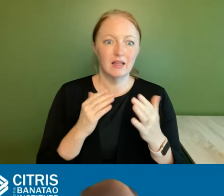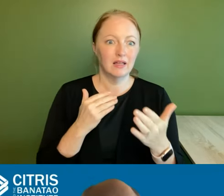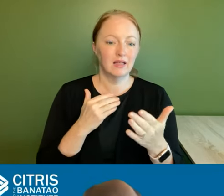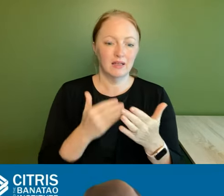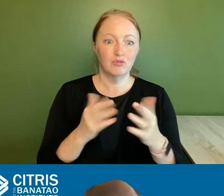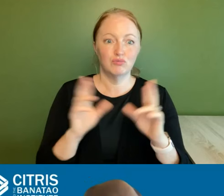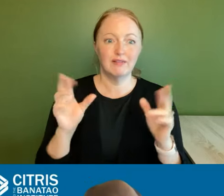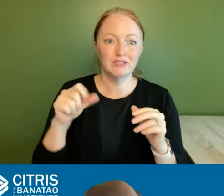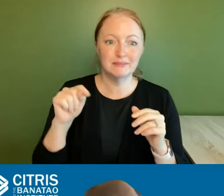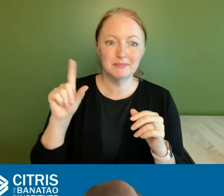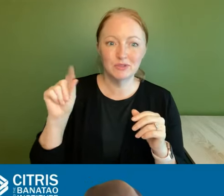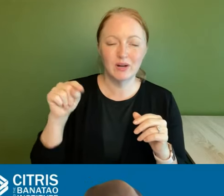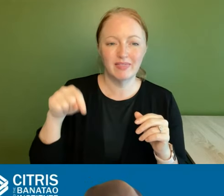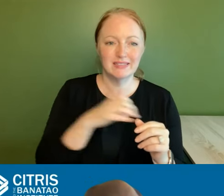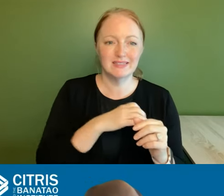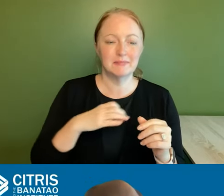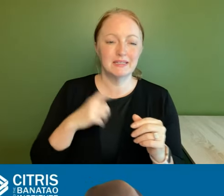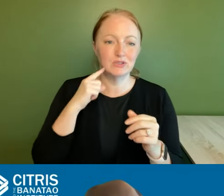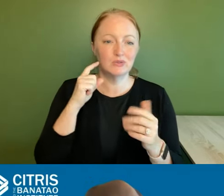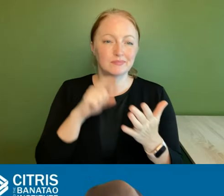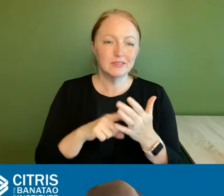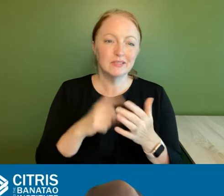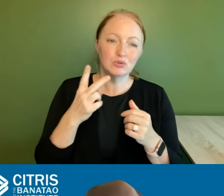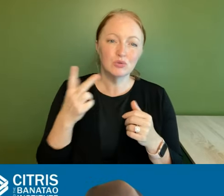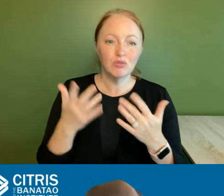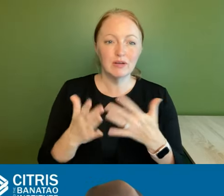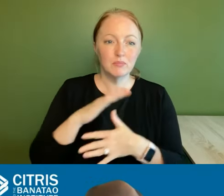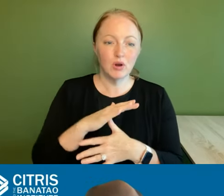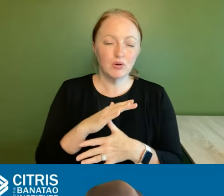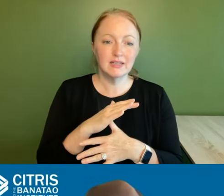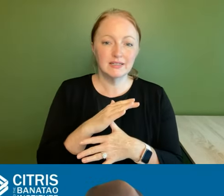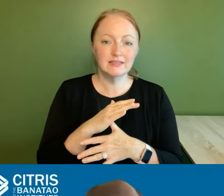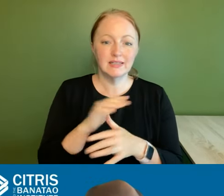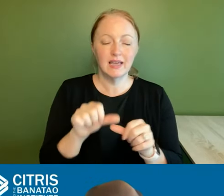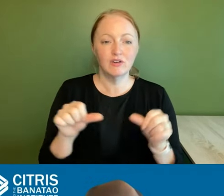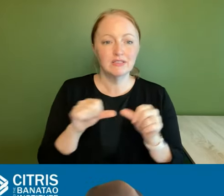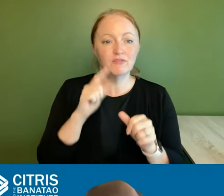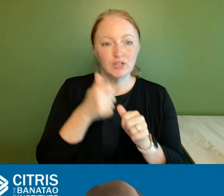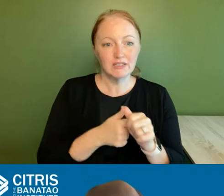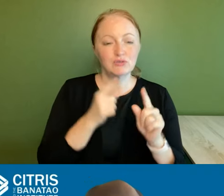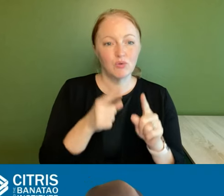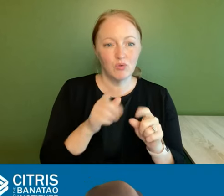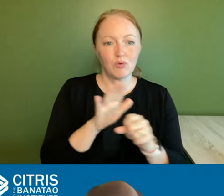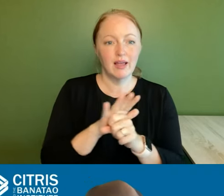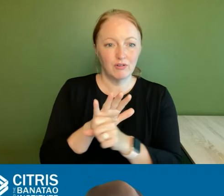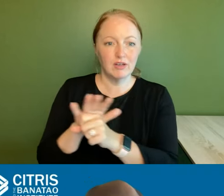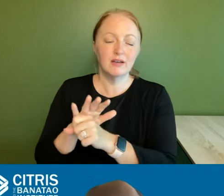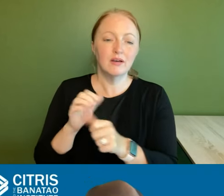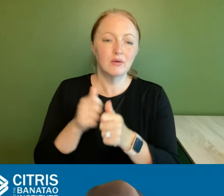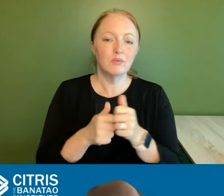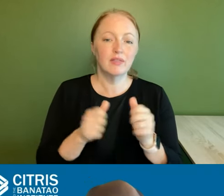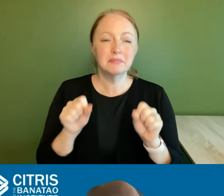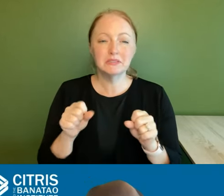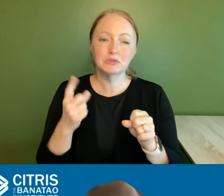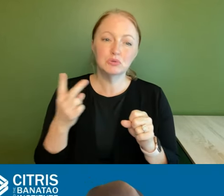september 20th is for this committee to identify two to three prior priority areas for each goal area um with potentially